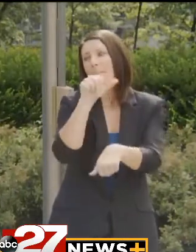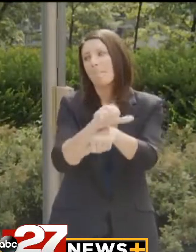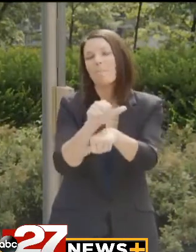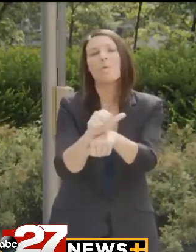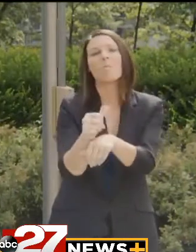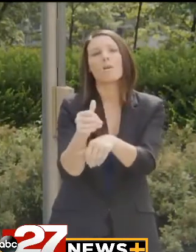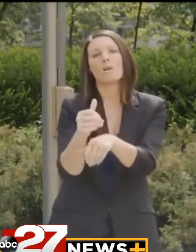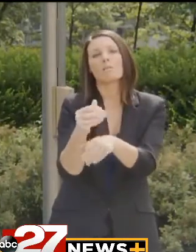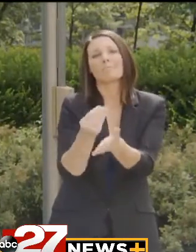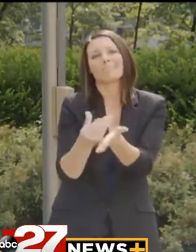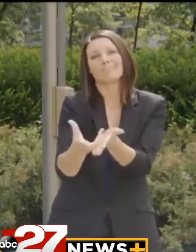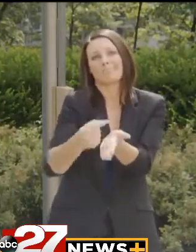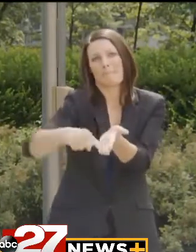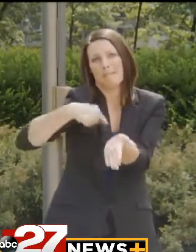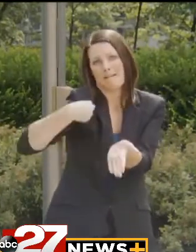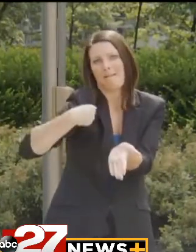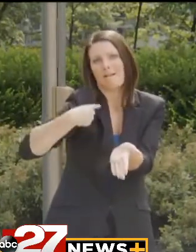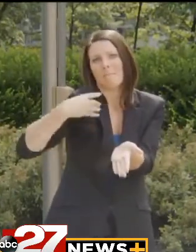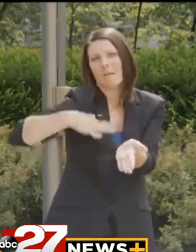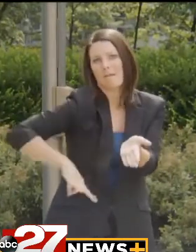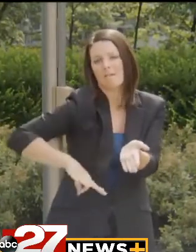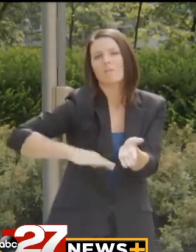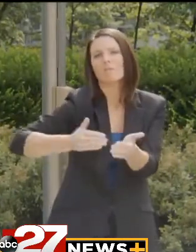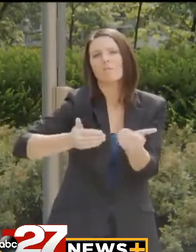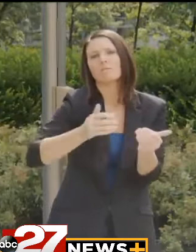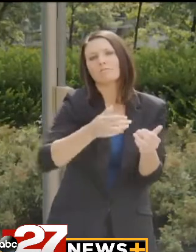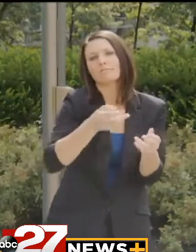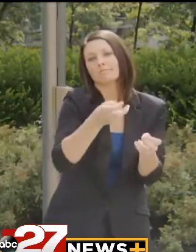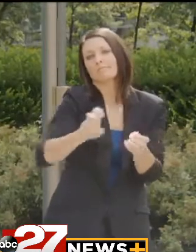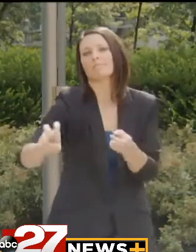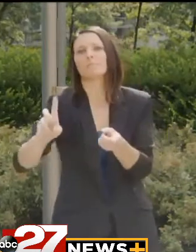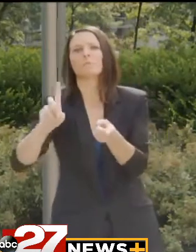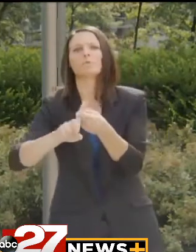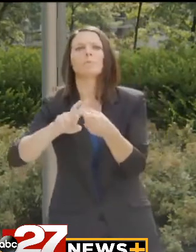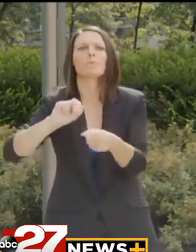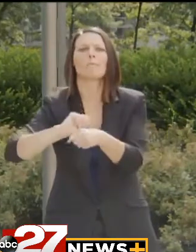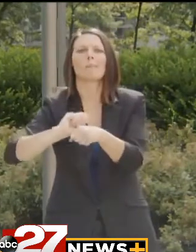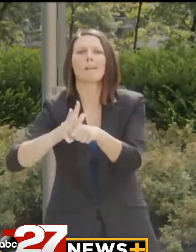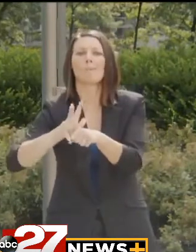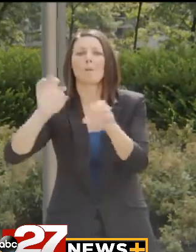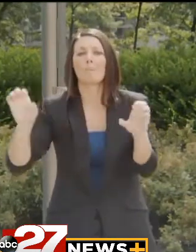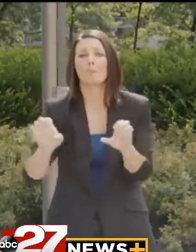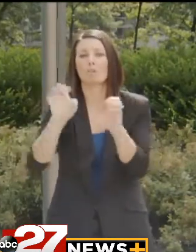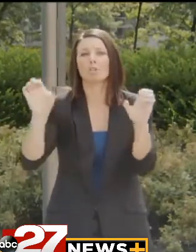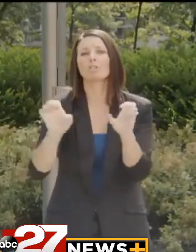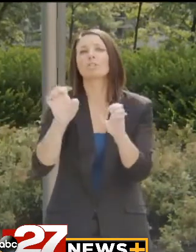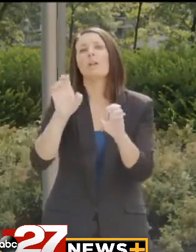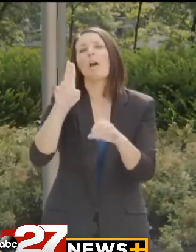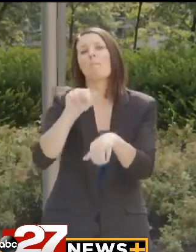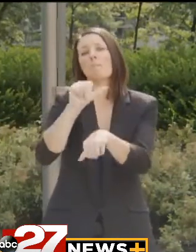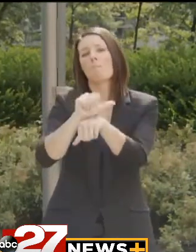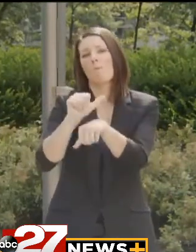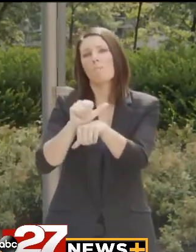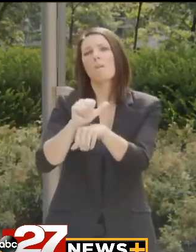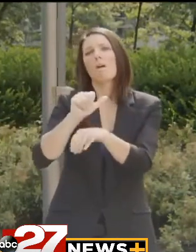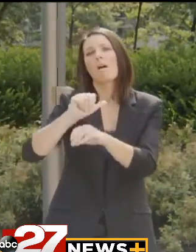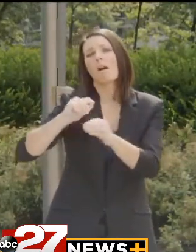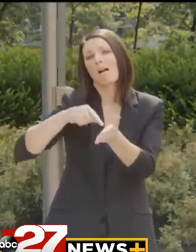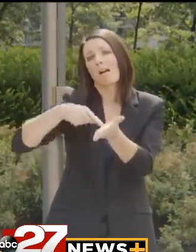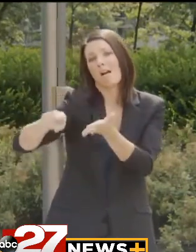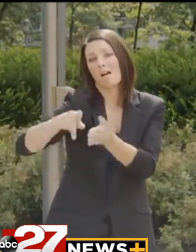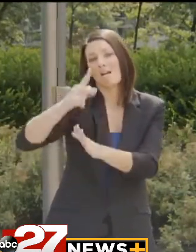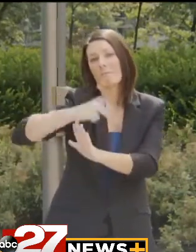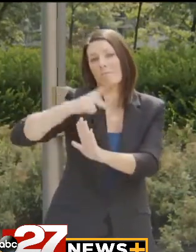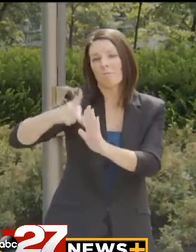compensation benefits and who have moved on to the Pandemic Emergency Unemployment Compensation program. And